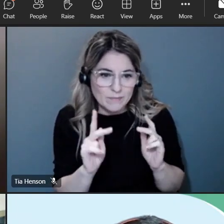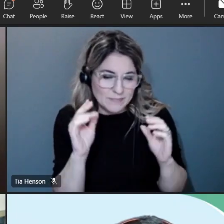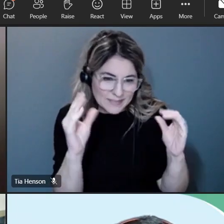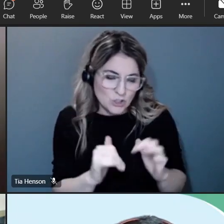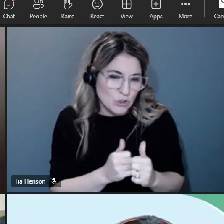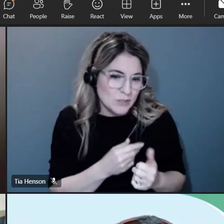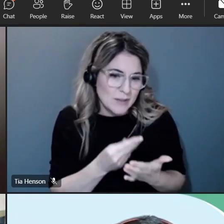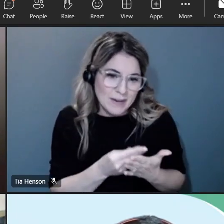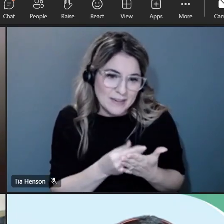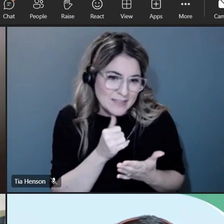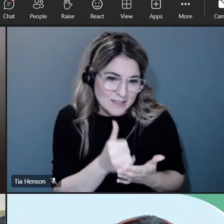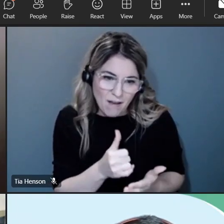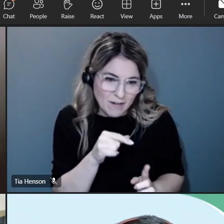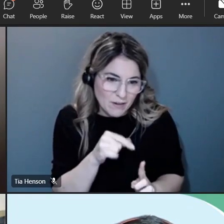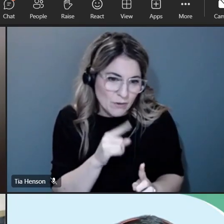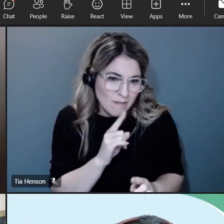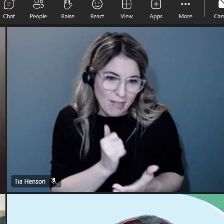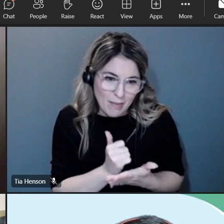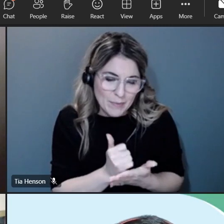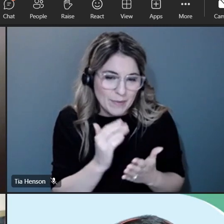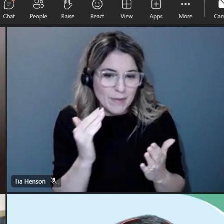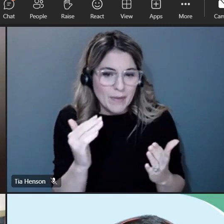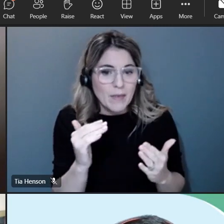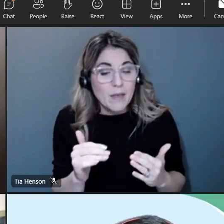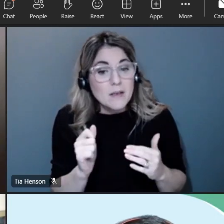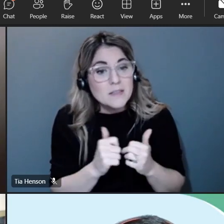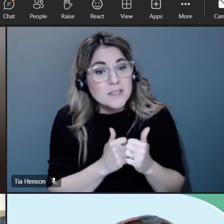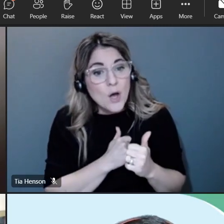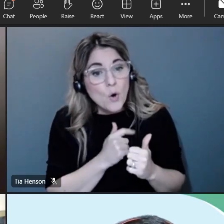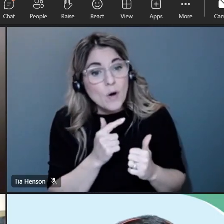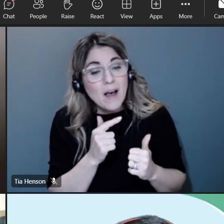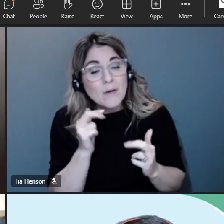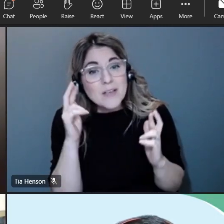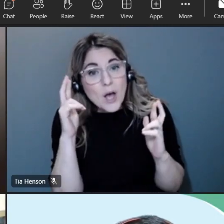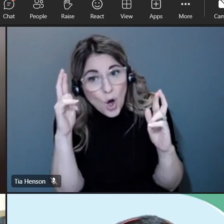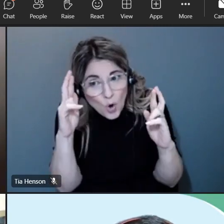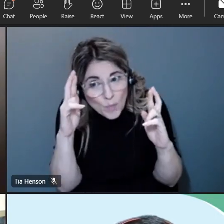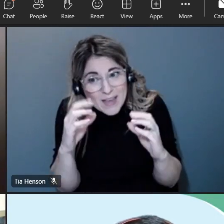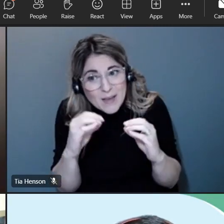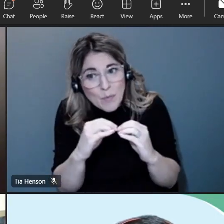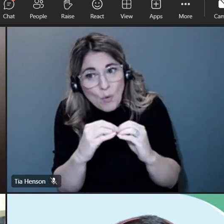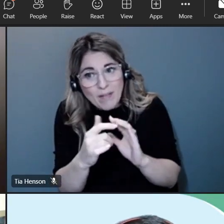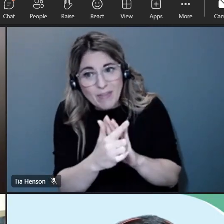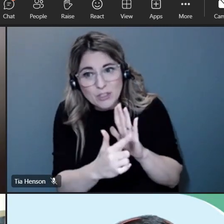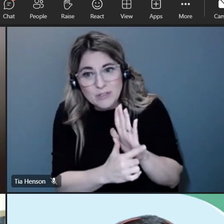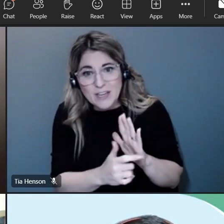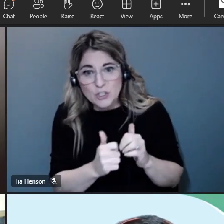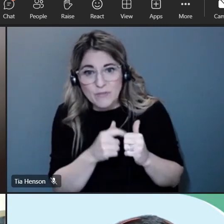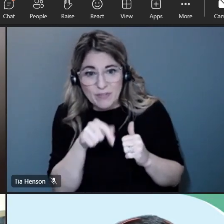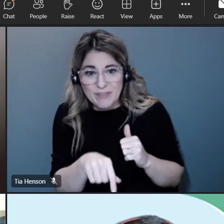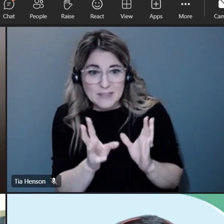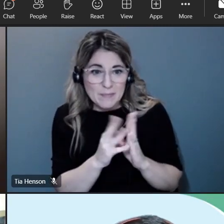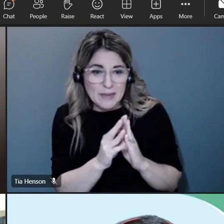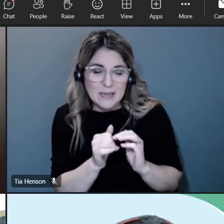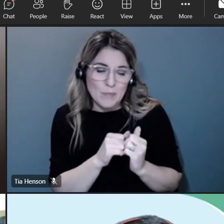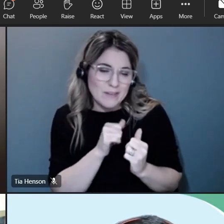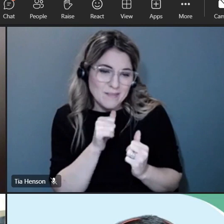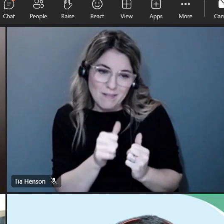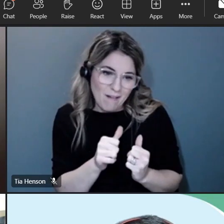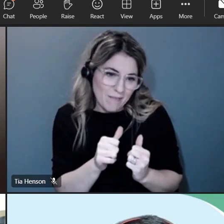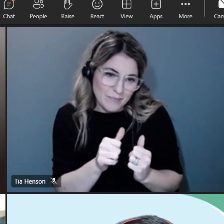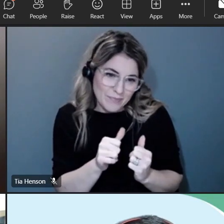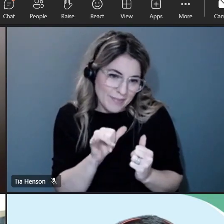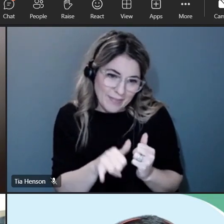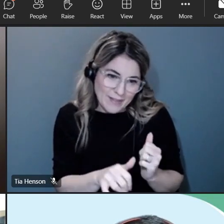that we would see a focus on this from the lead such that it doesn't seem to be the case i spoke to a group of educators this morning